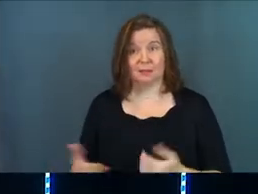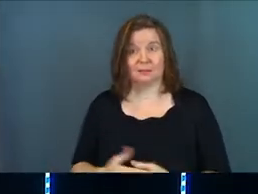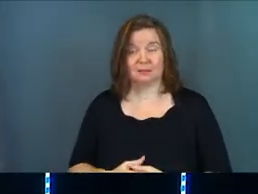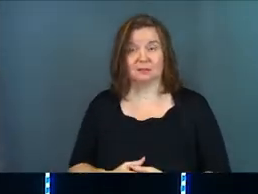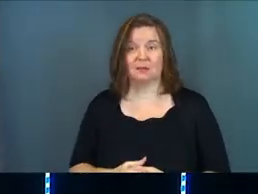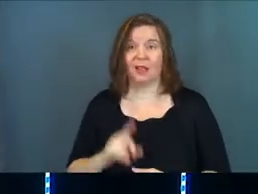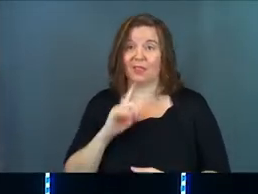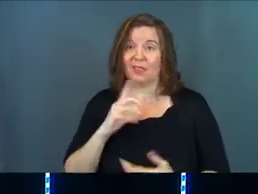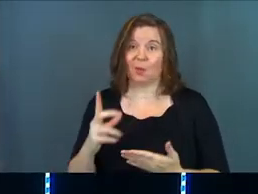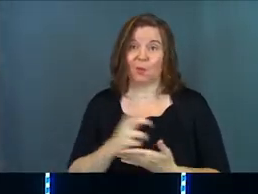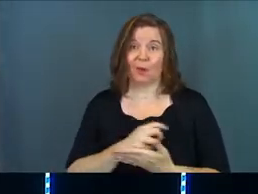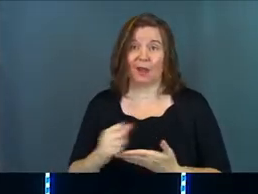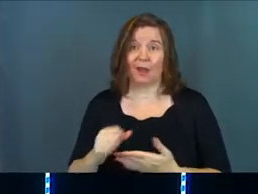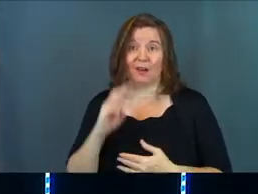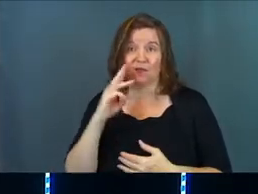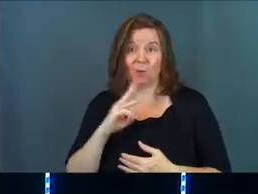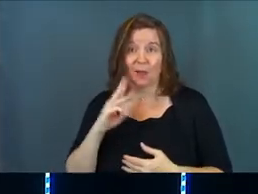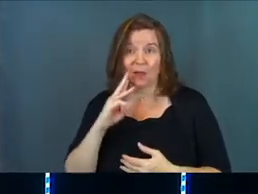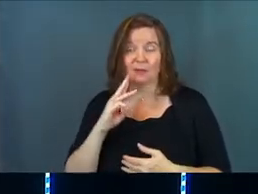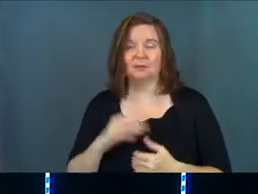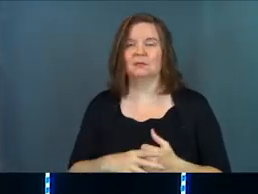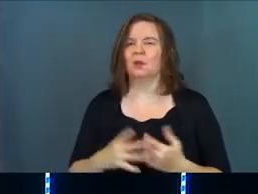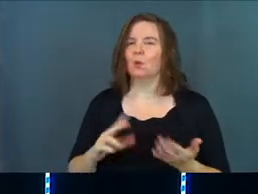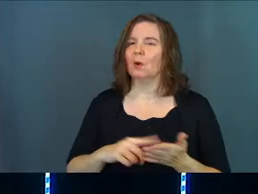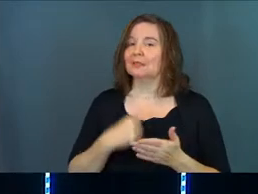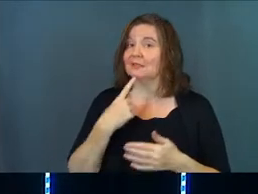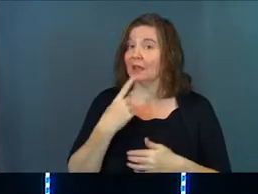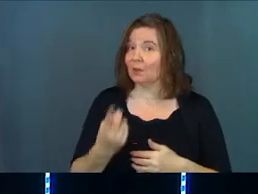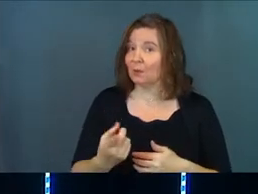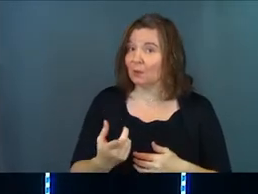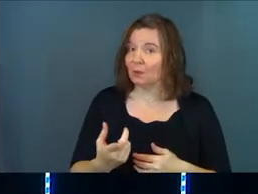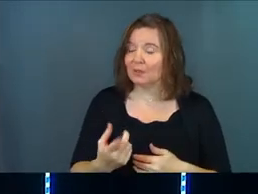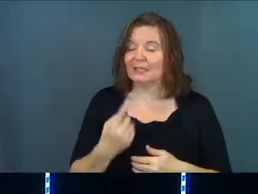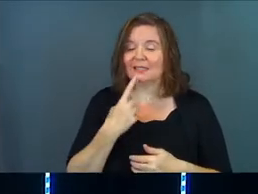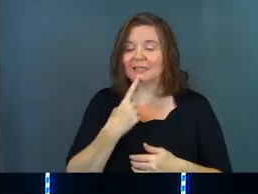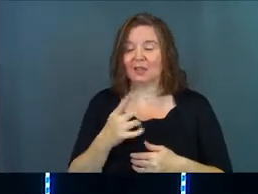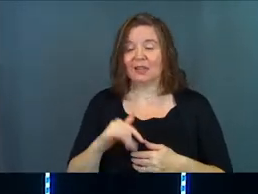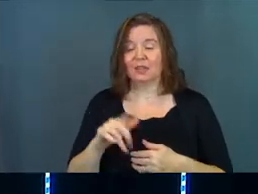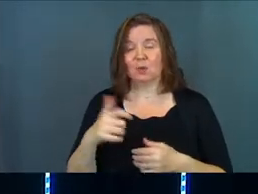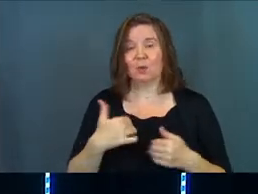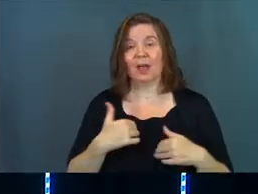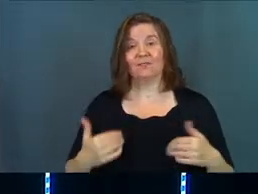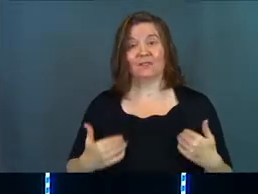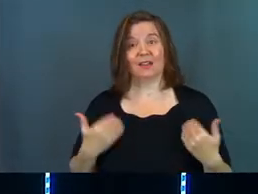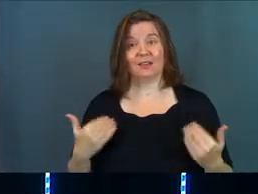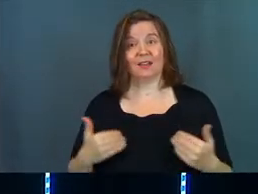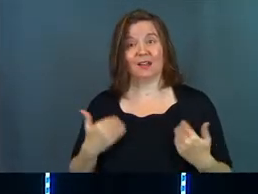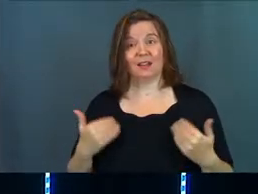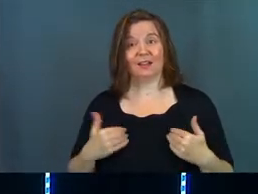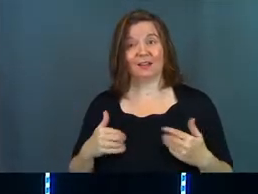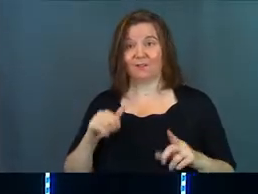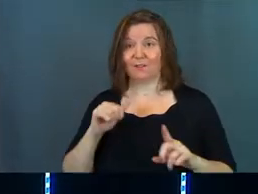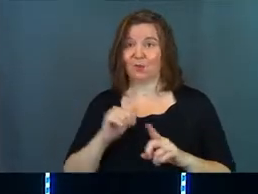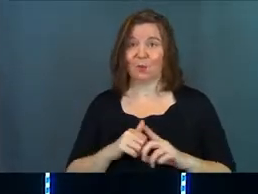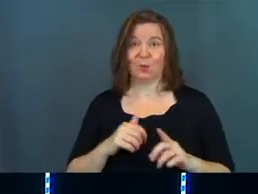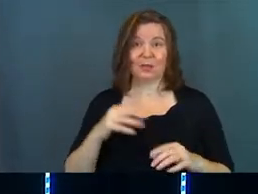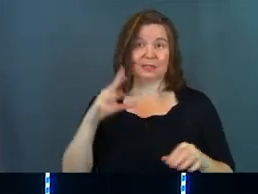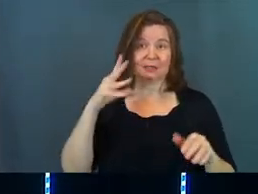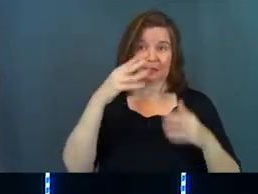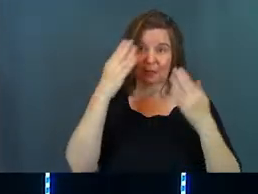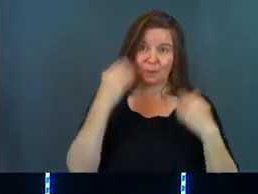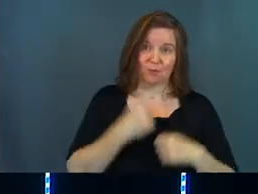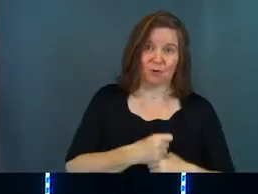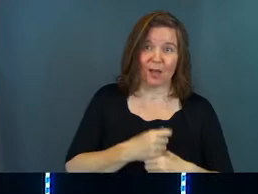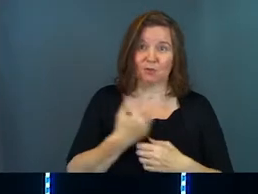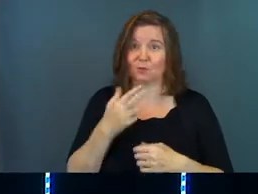and they ran out of wine. And what does that tell you? It tells you that you've got a young, foolish bride and groom,